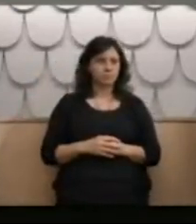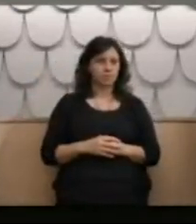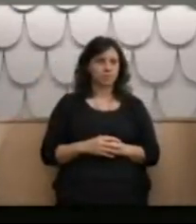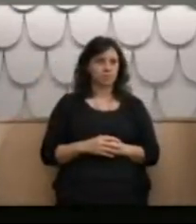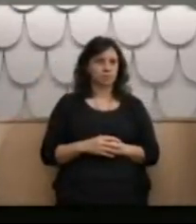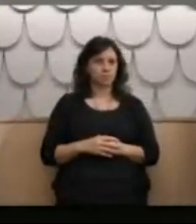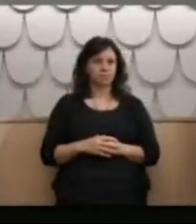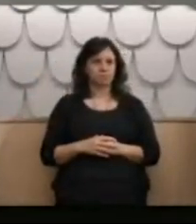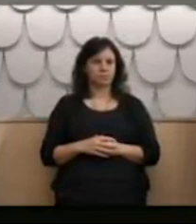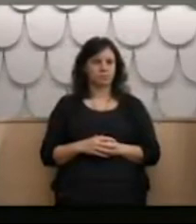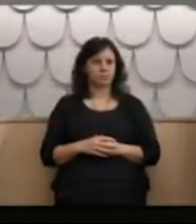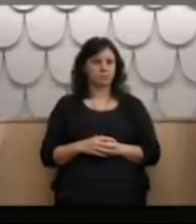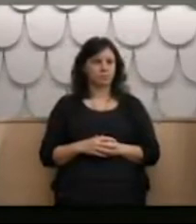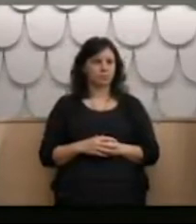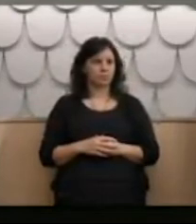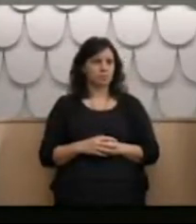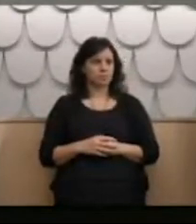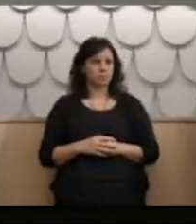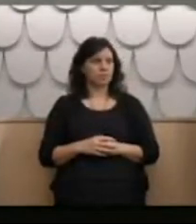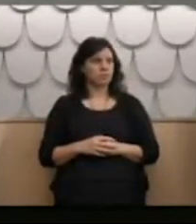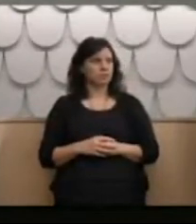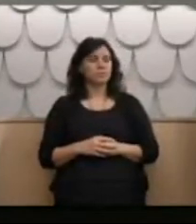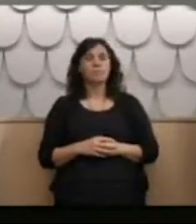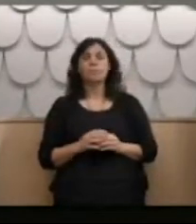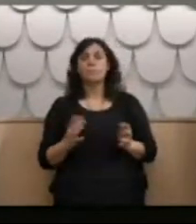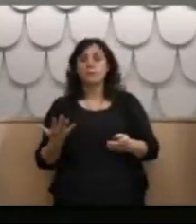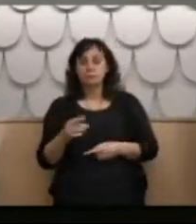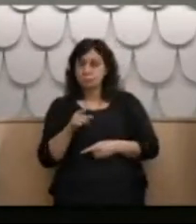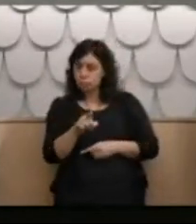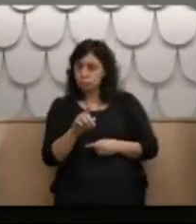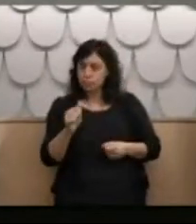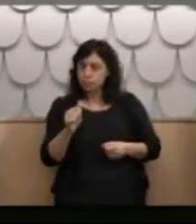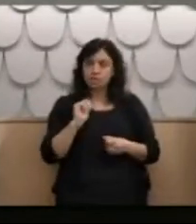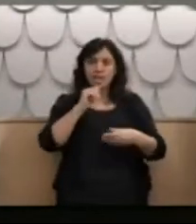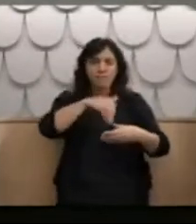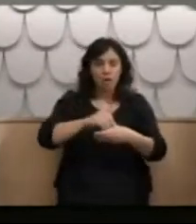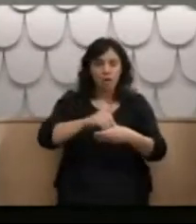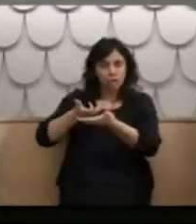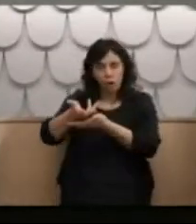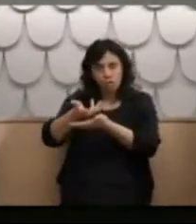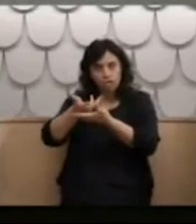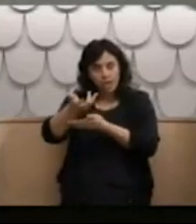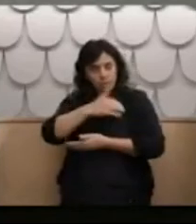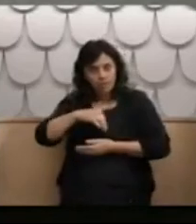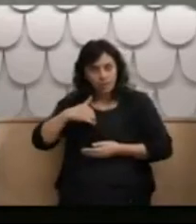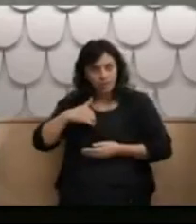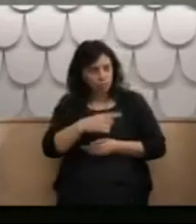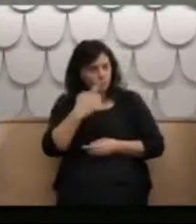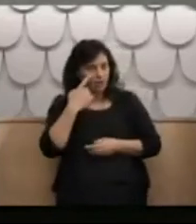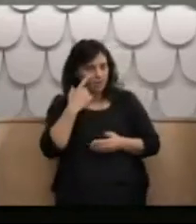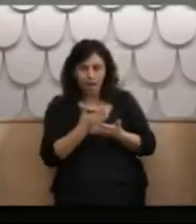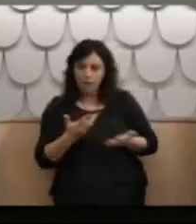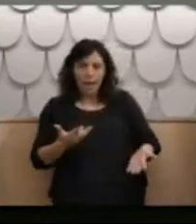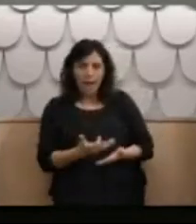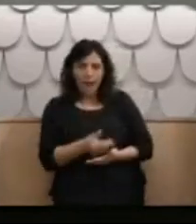Oh, sorry. Did you, were you involved in the negotiations? How did you find out what the offer was? Just